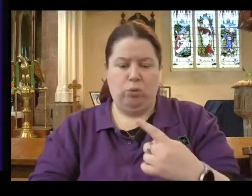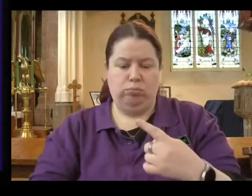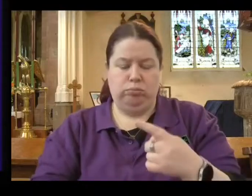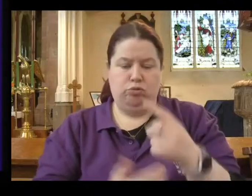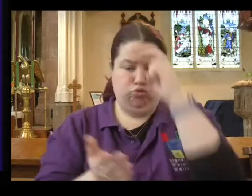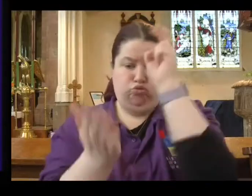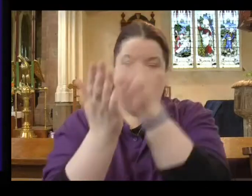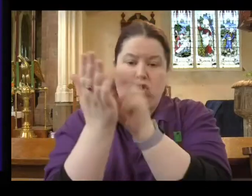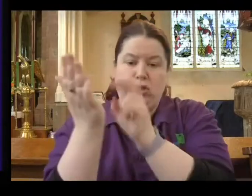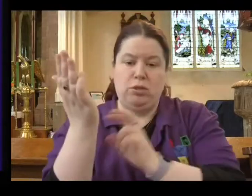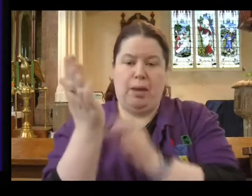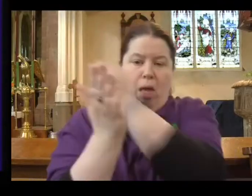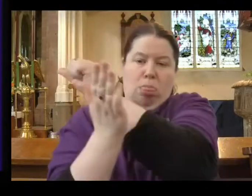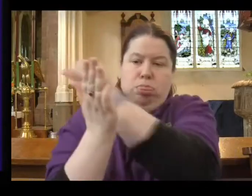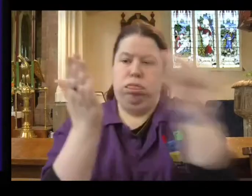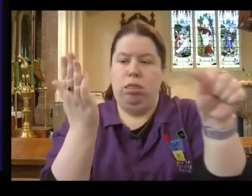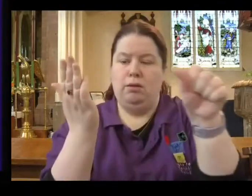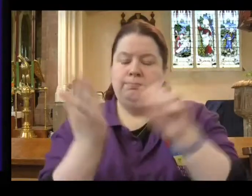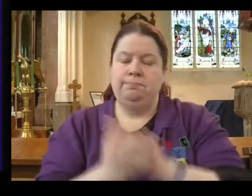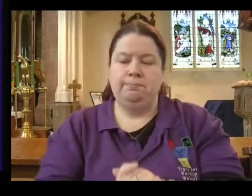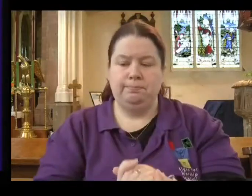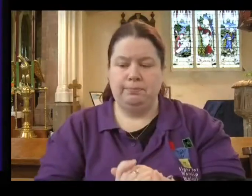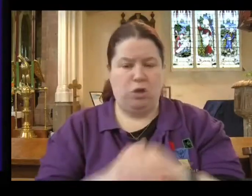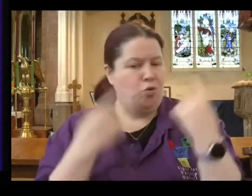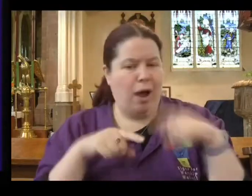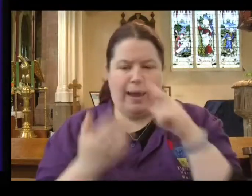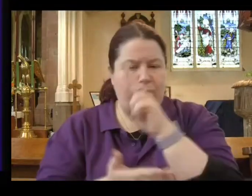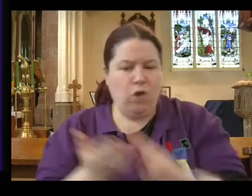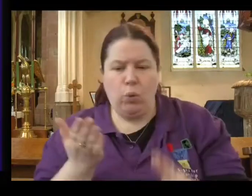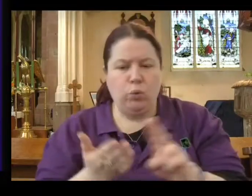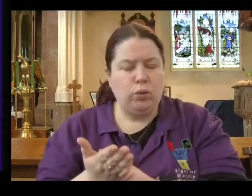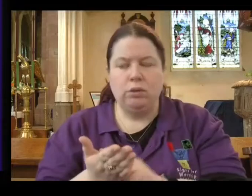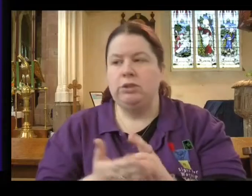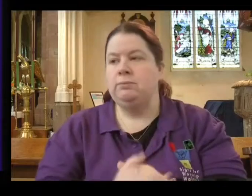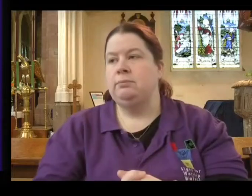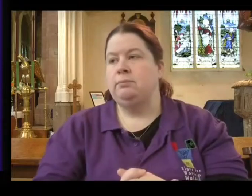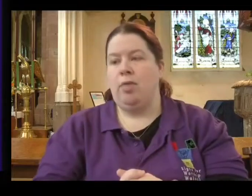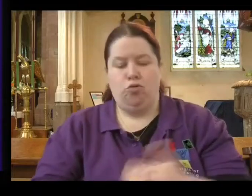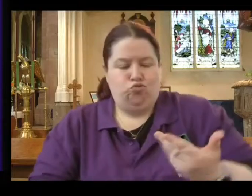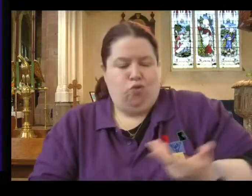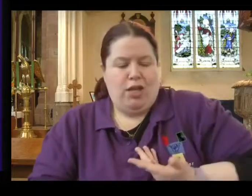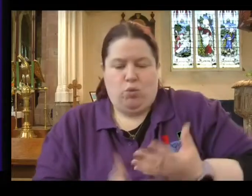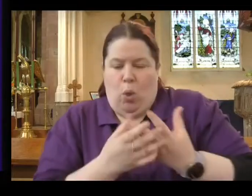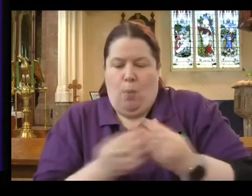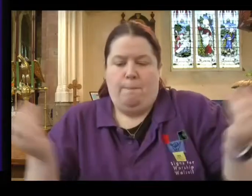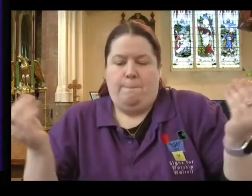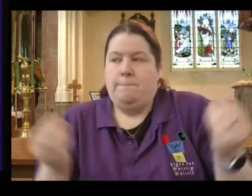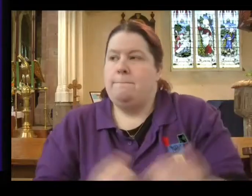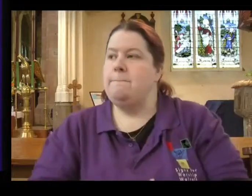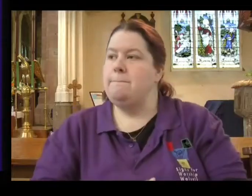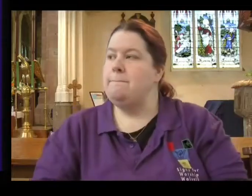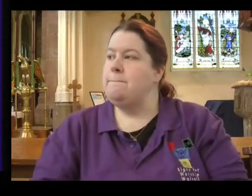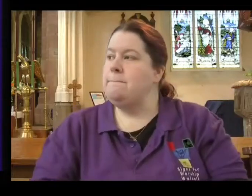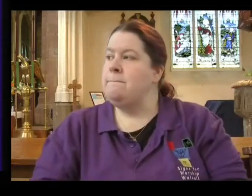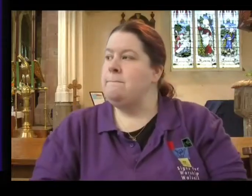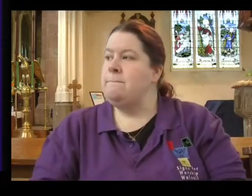registers, a line through their name, being taken off the electoral roll, losing their rights. It meant they didn't have the